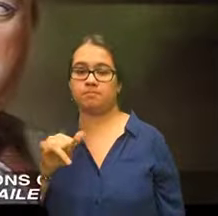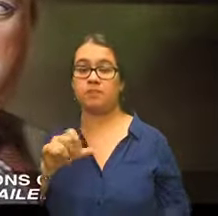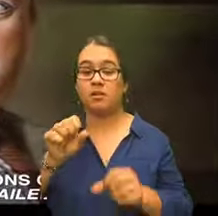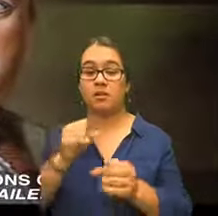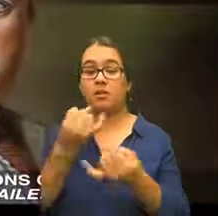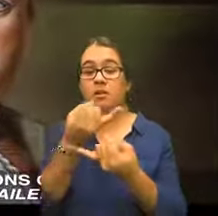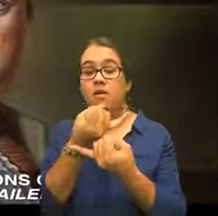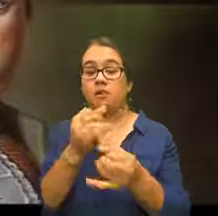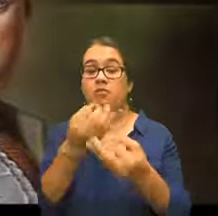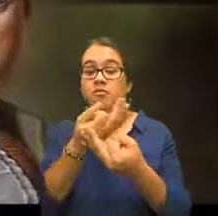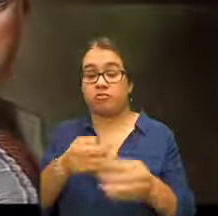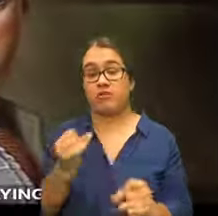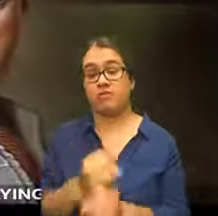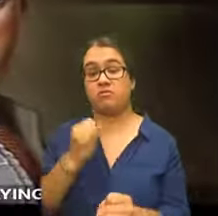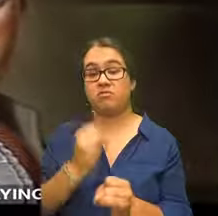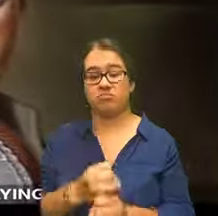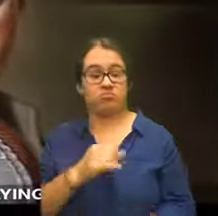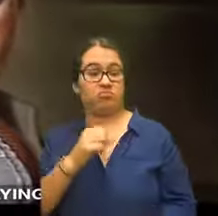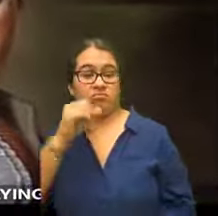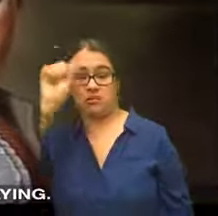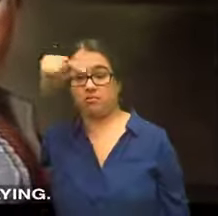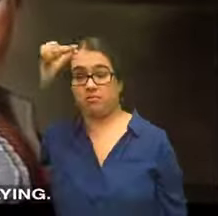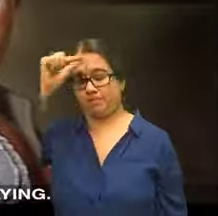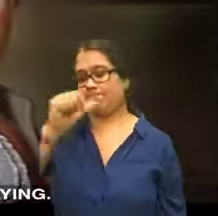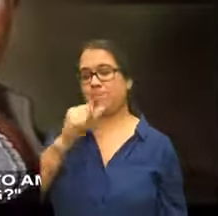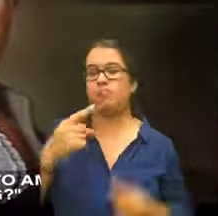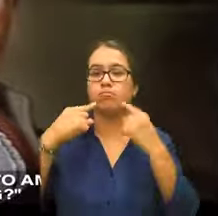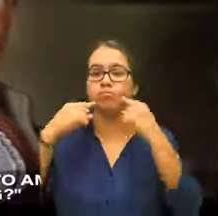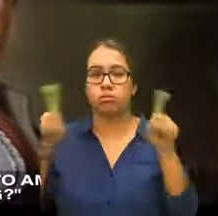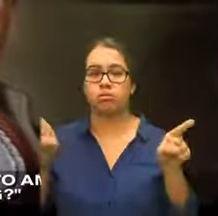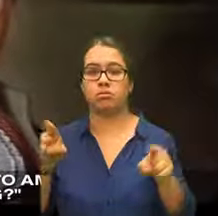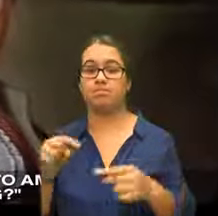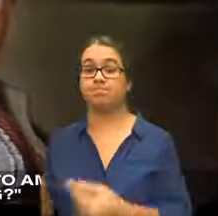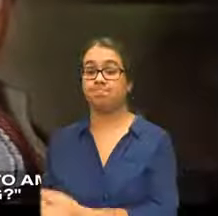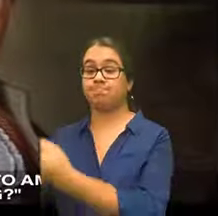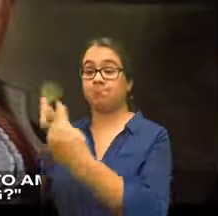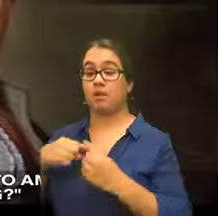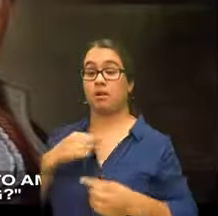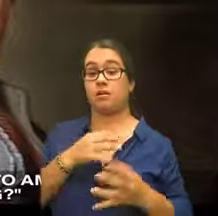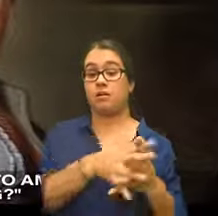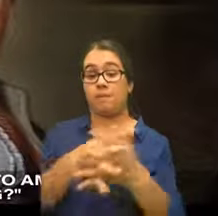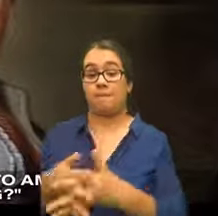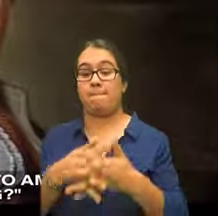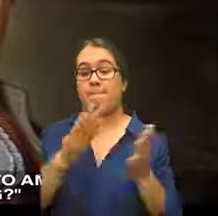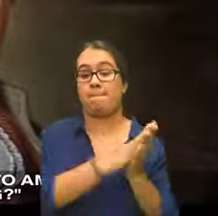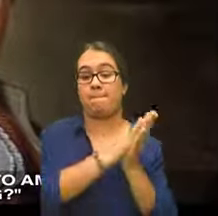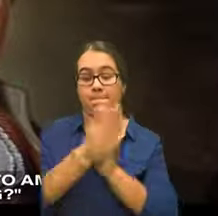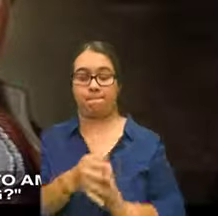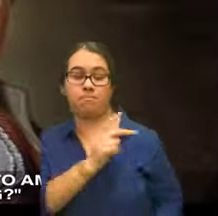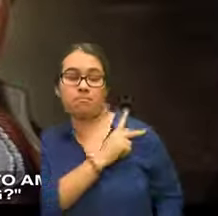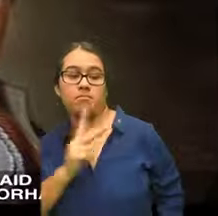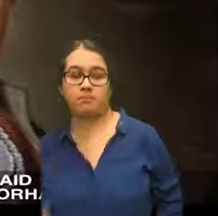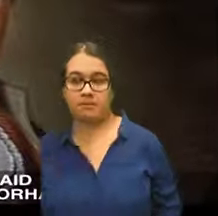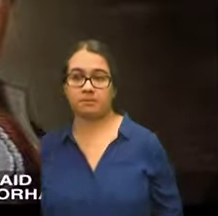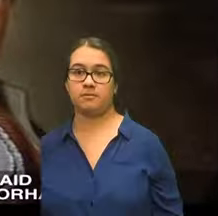institutions of government have failed he is quoted as saying will you please come to America and be our king